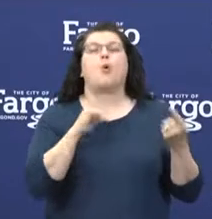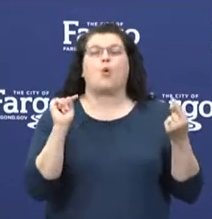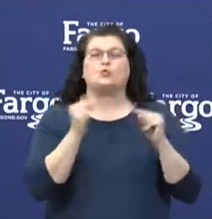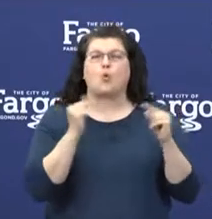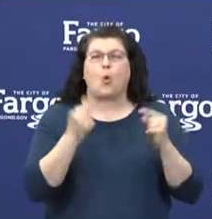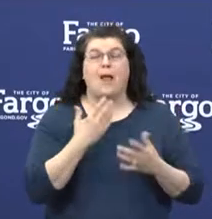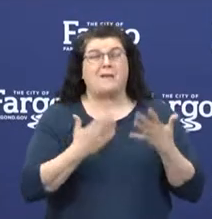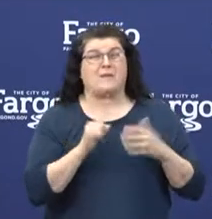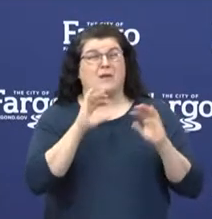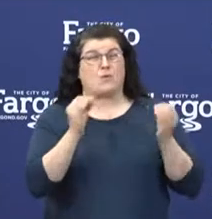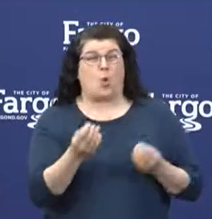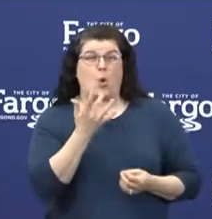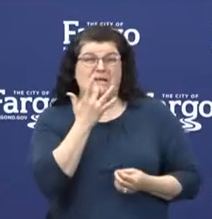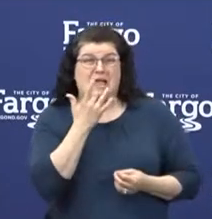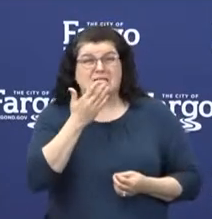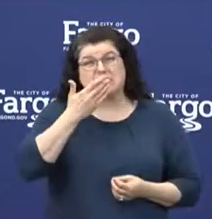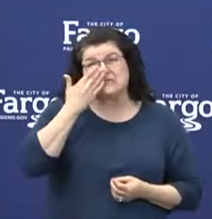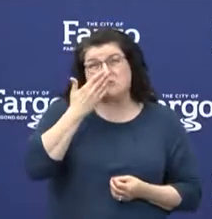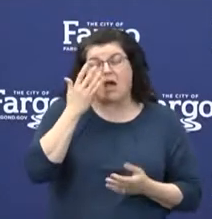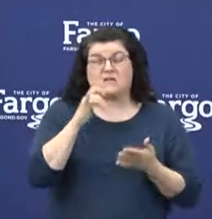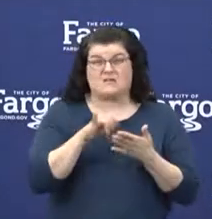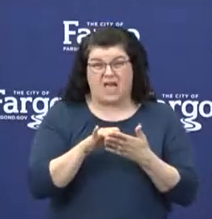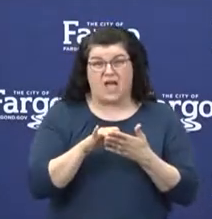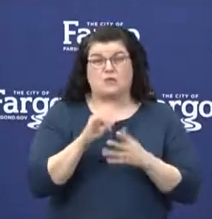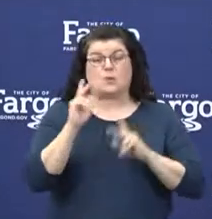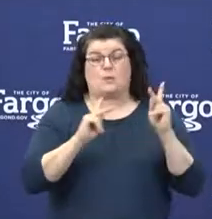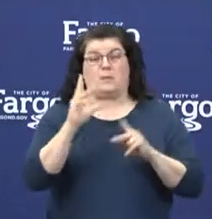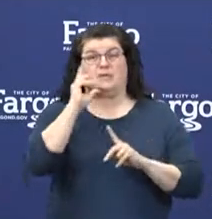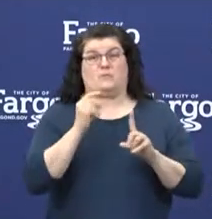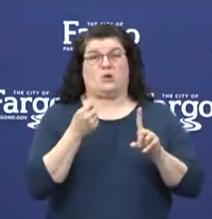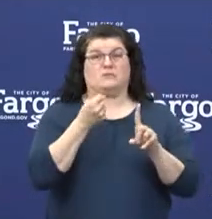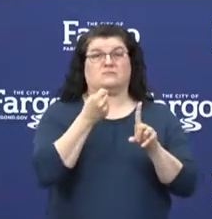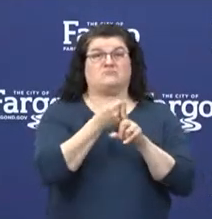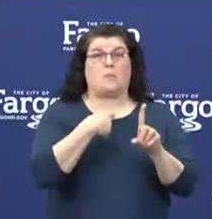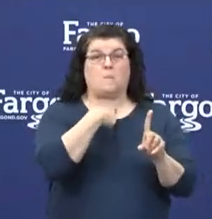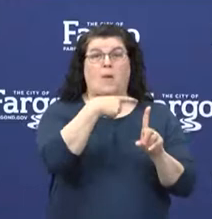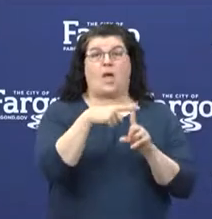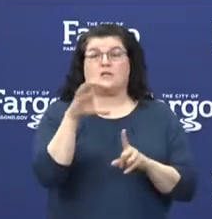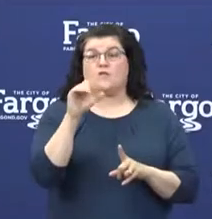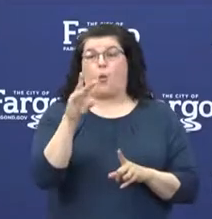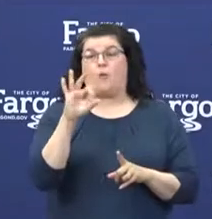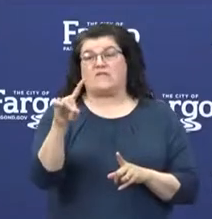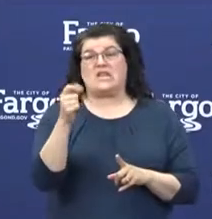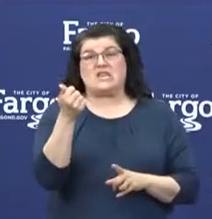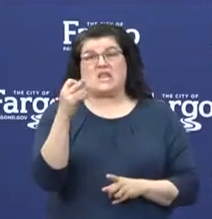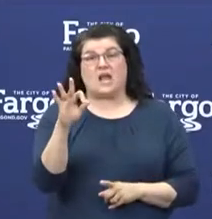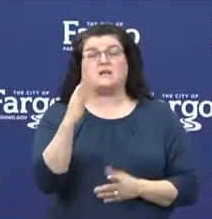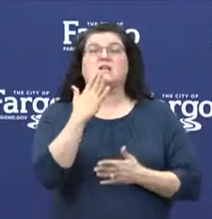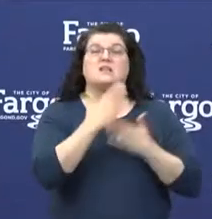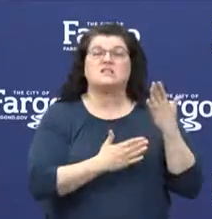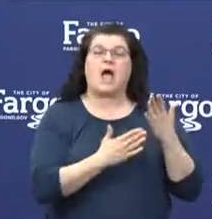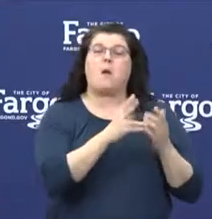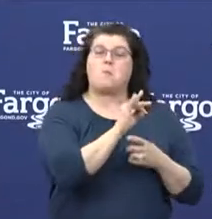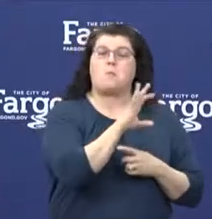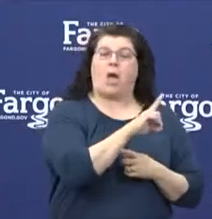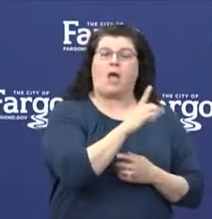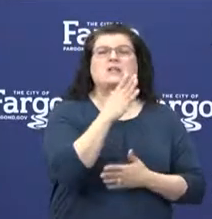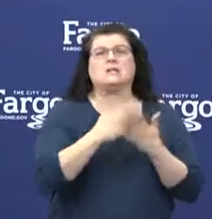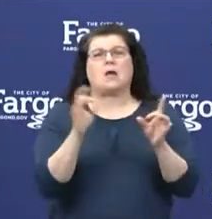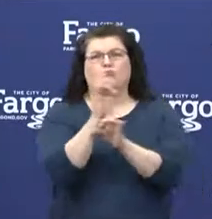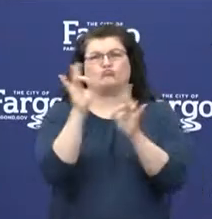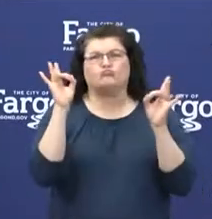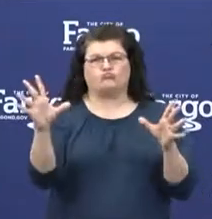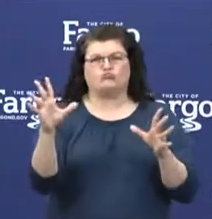People with COVID-19 have had a variety of symptoms reported, ranging from mild to severe illness, as well as to